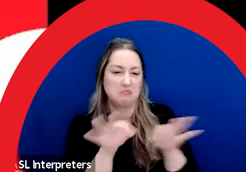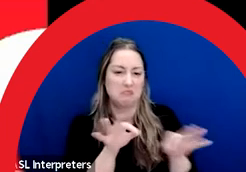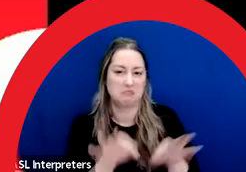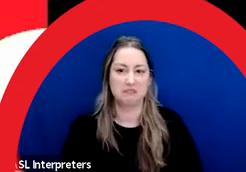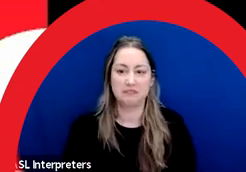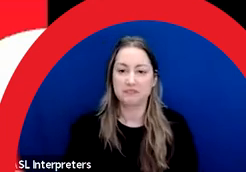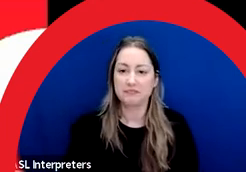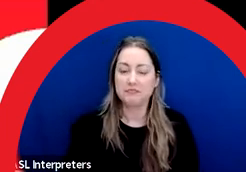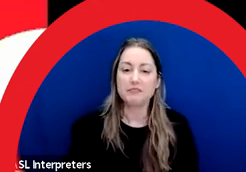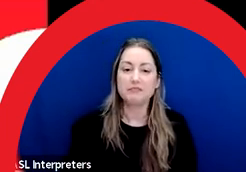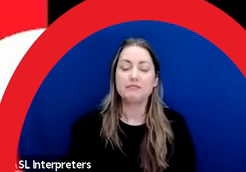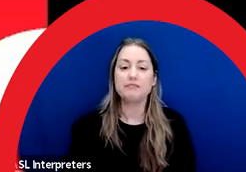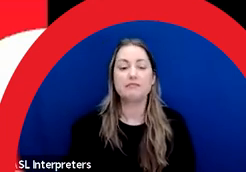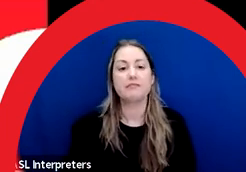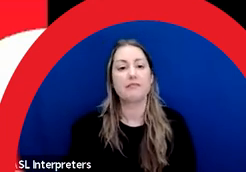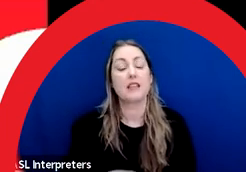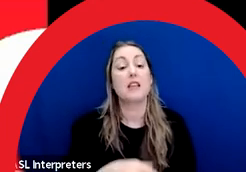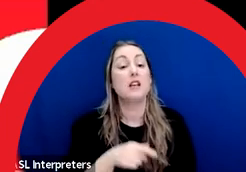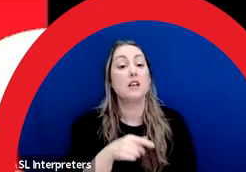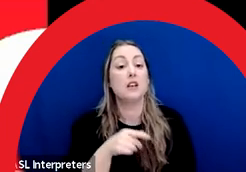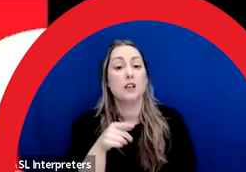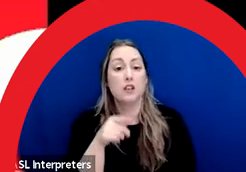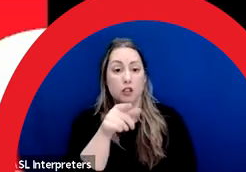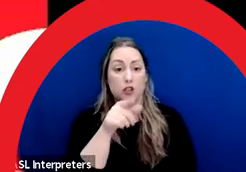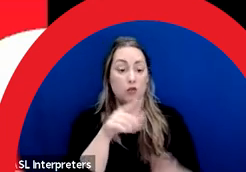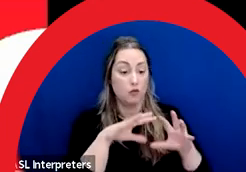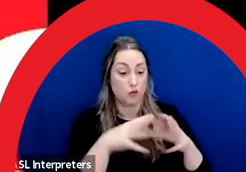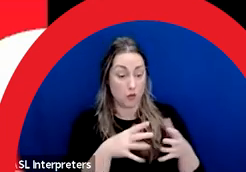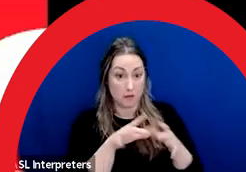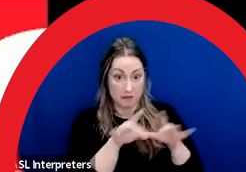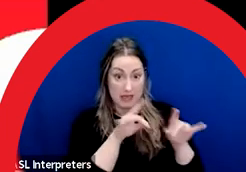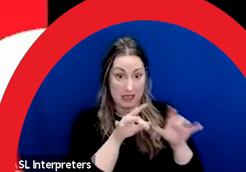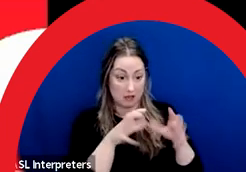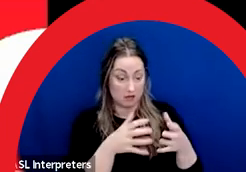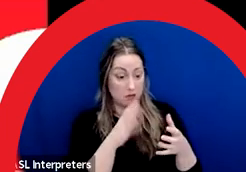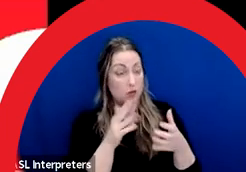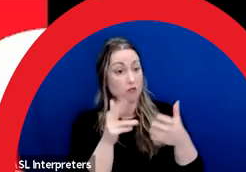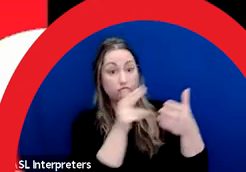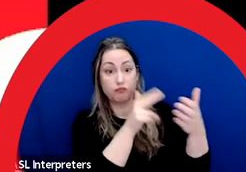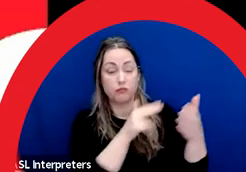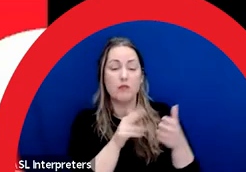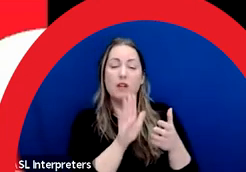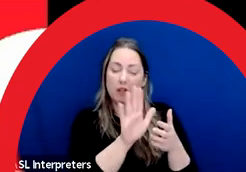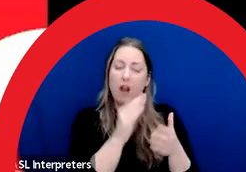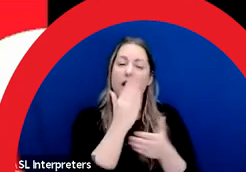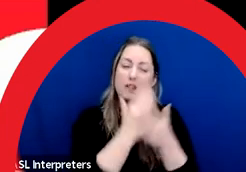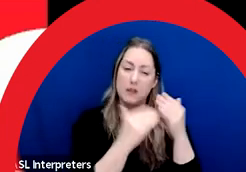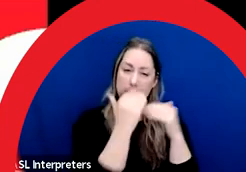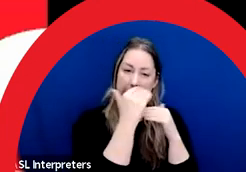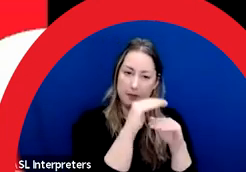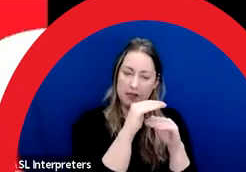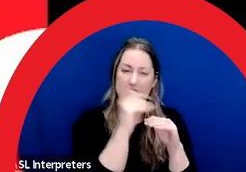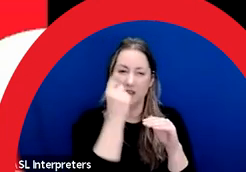The artist or artist team should be prepared to work within technical constraints as outlined by the city of Calgary